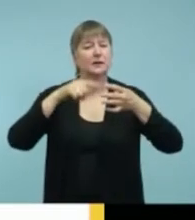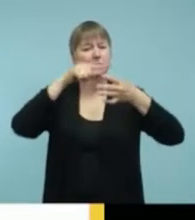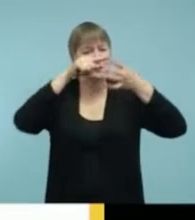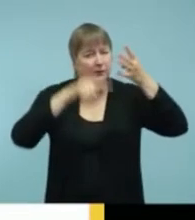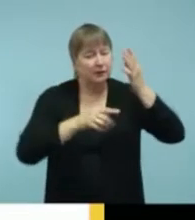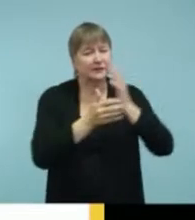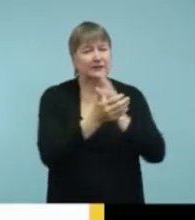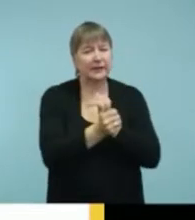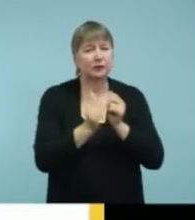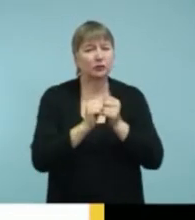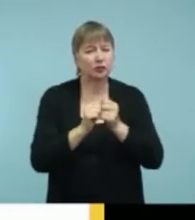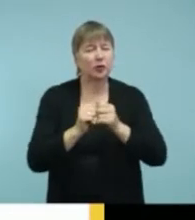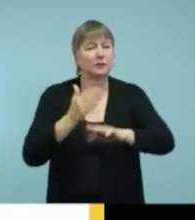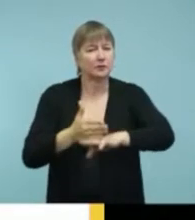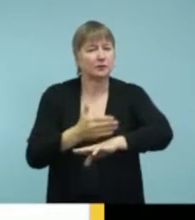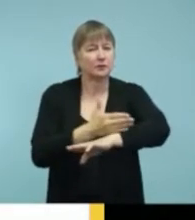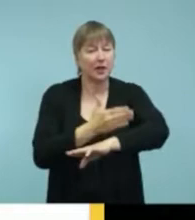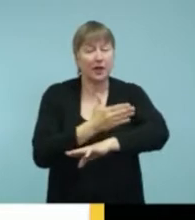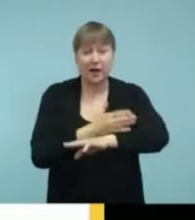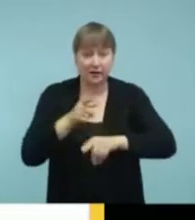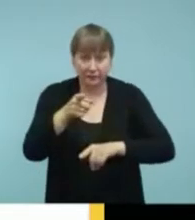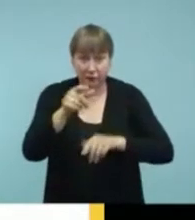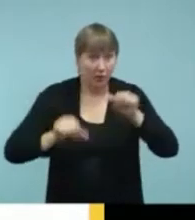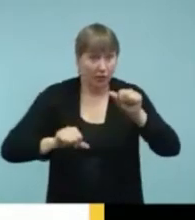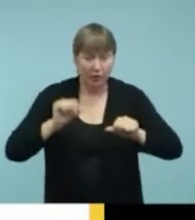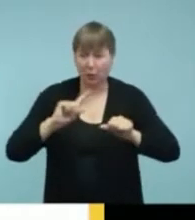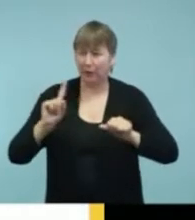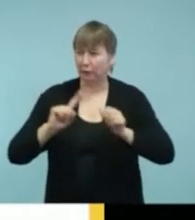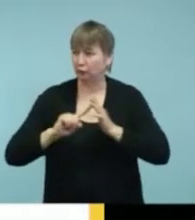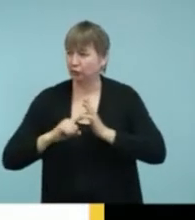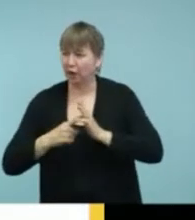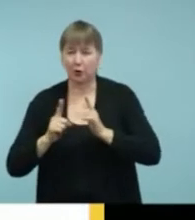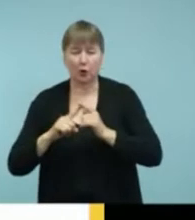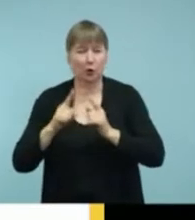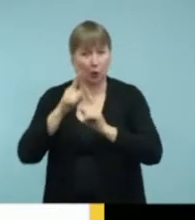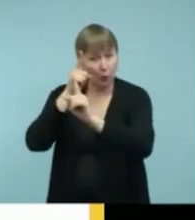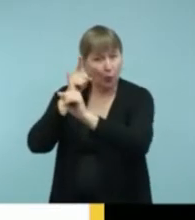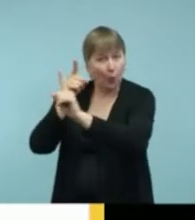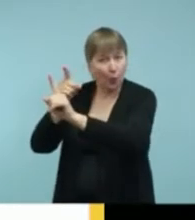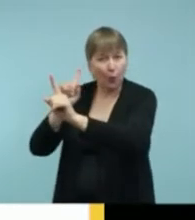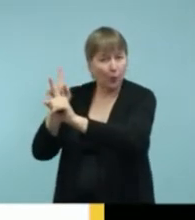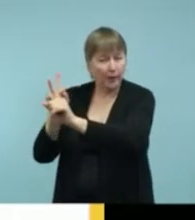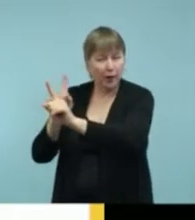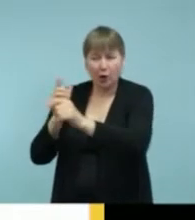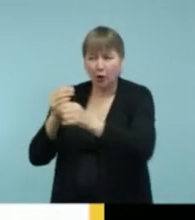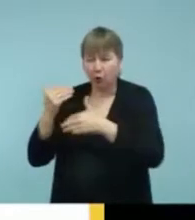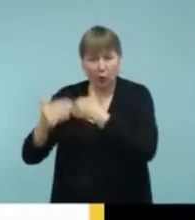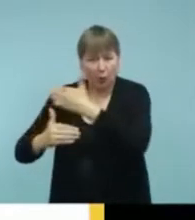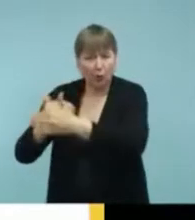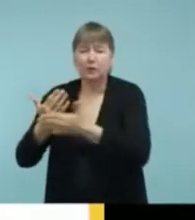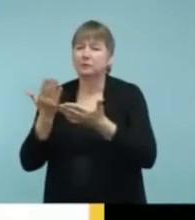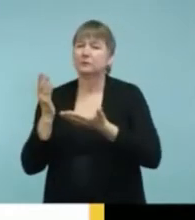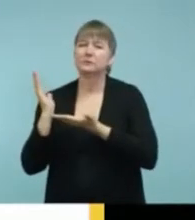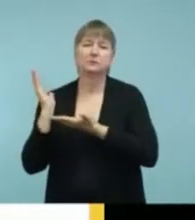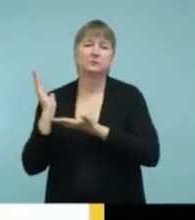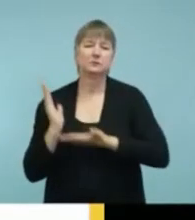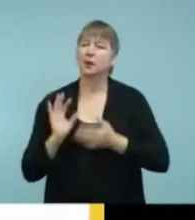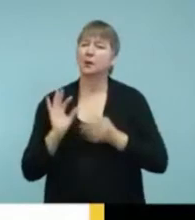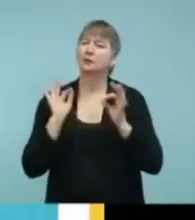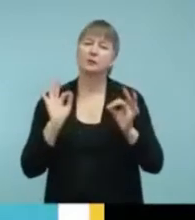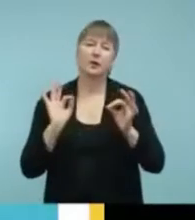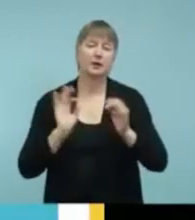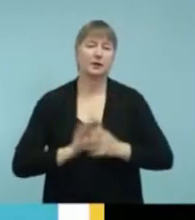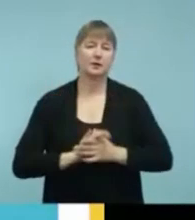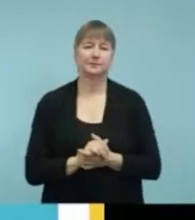have. So if you're not really sure like where you should start or where you should be going, this is a really great resource to have. Next slide.